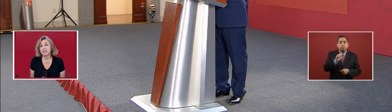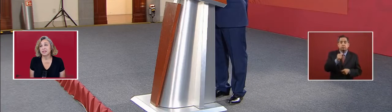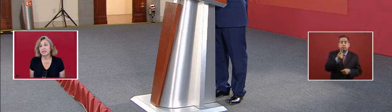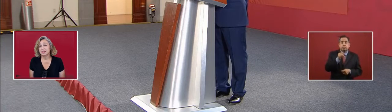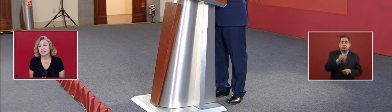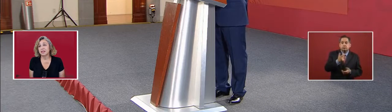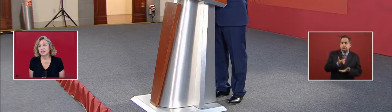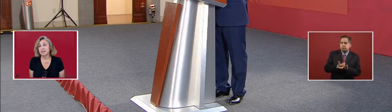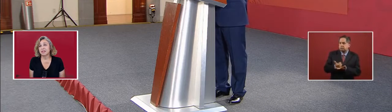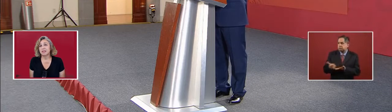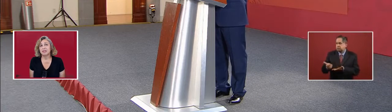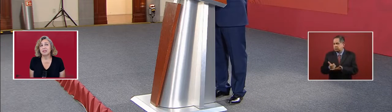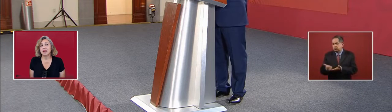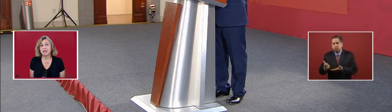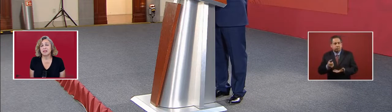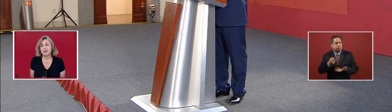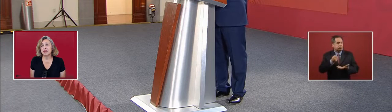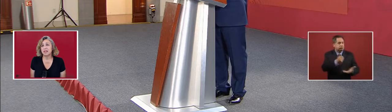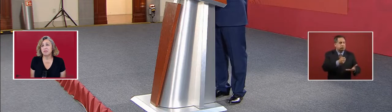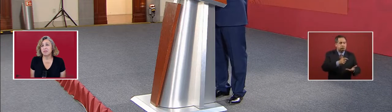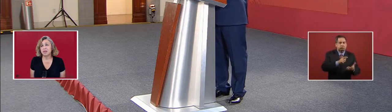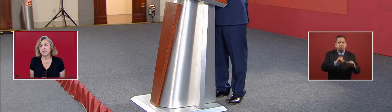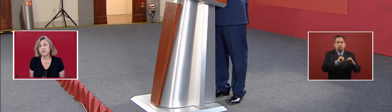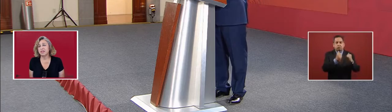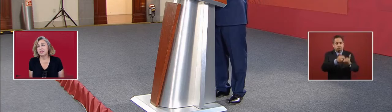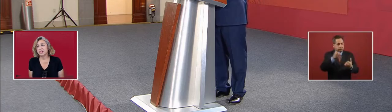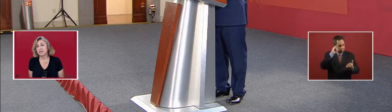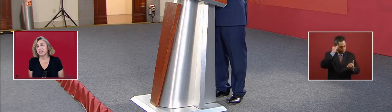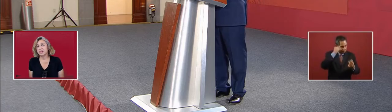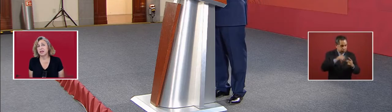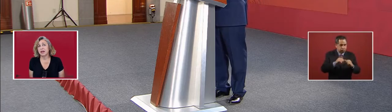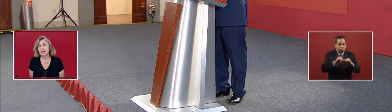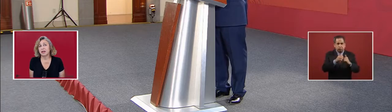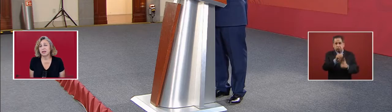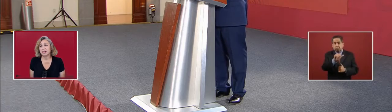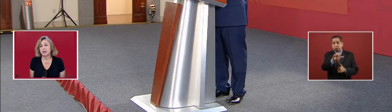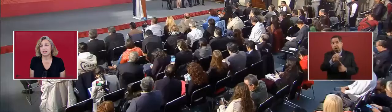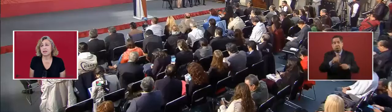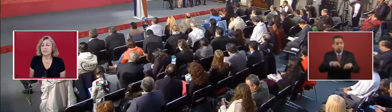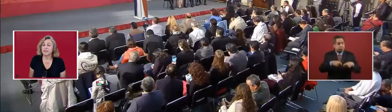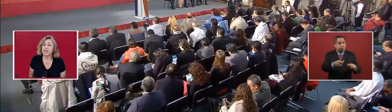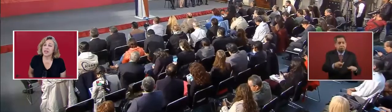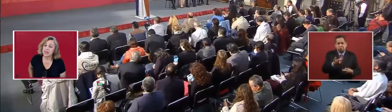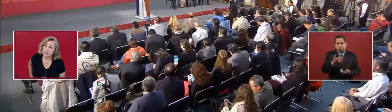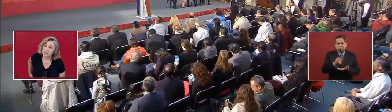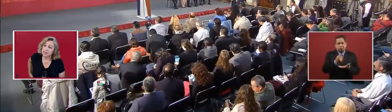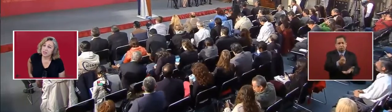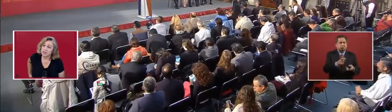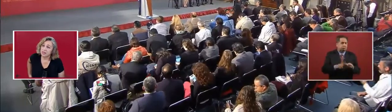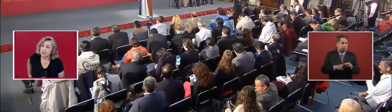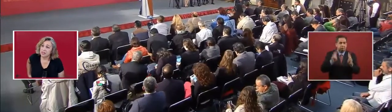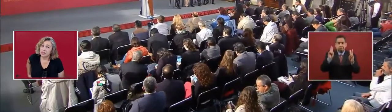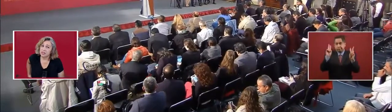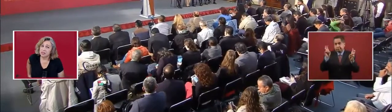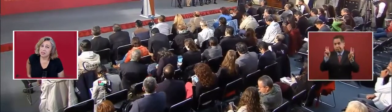and they would give it to the civil